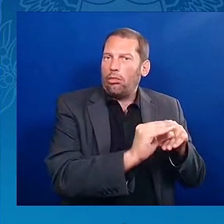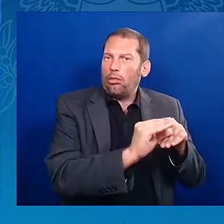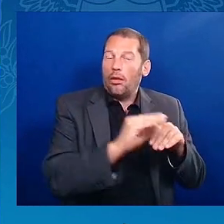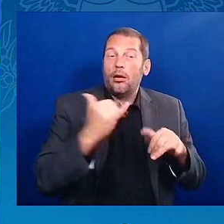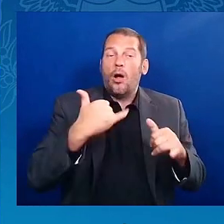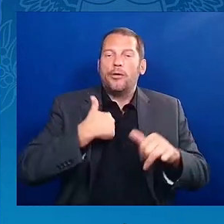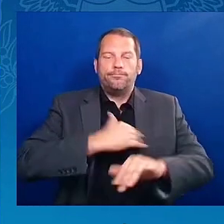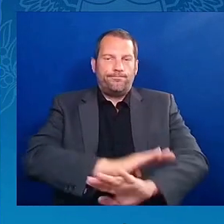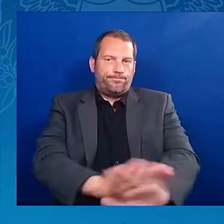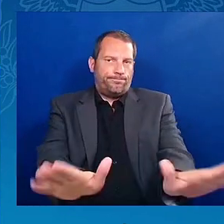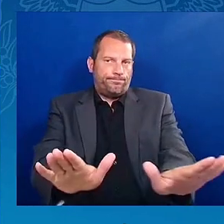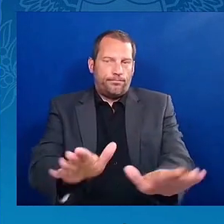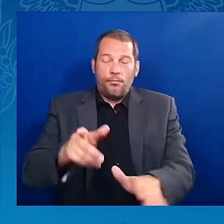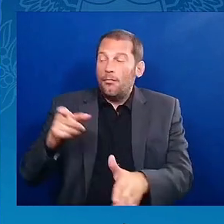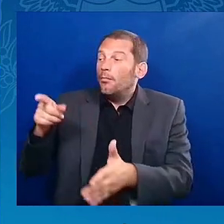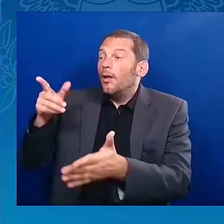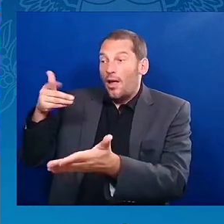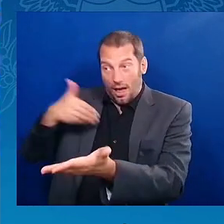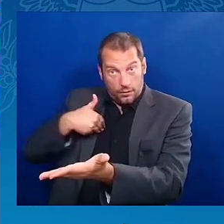score.